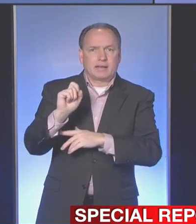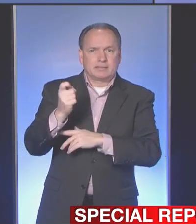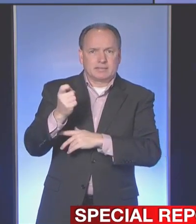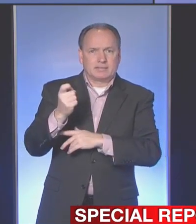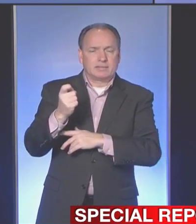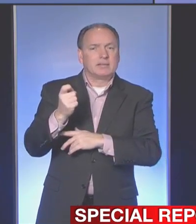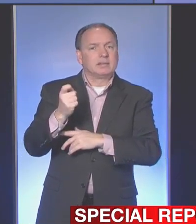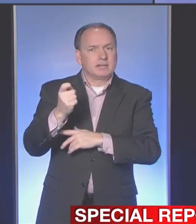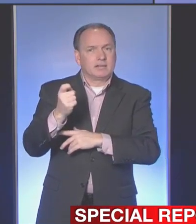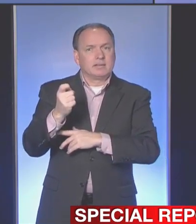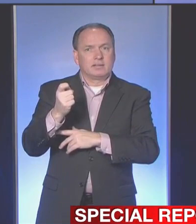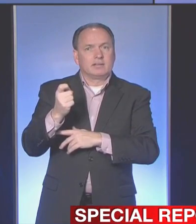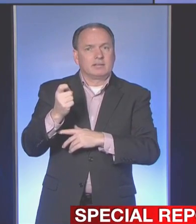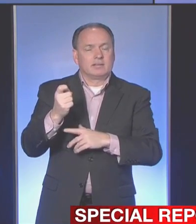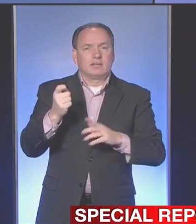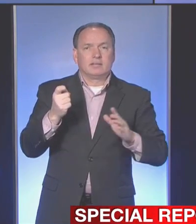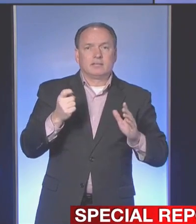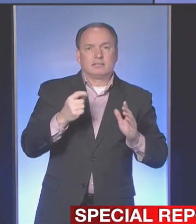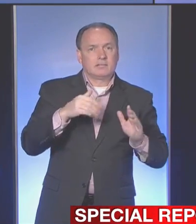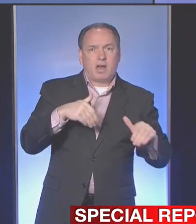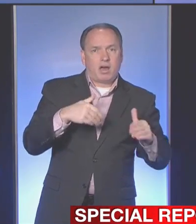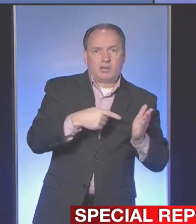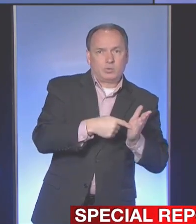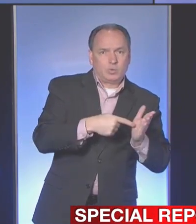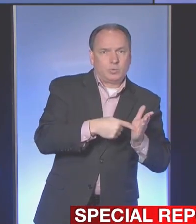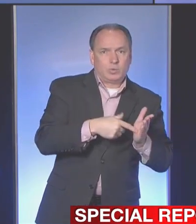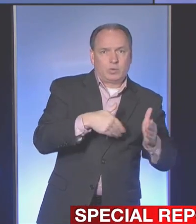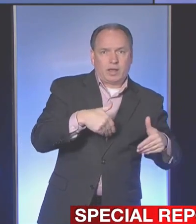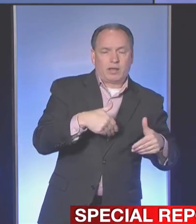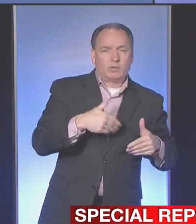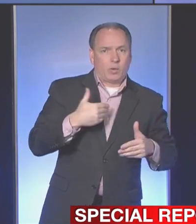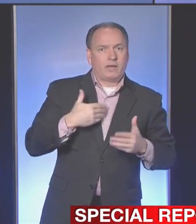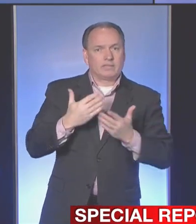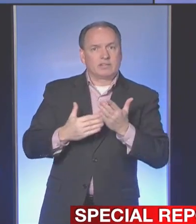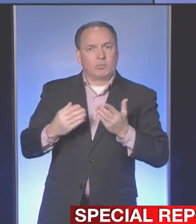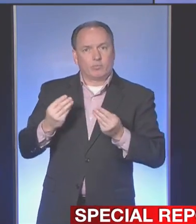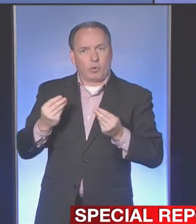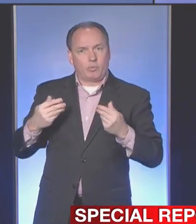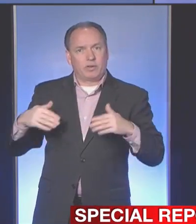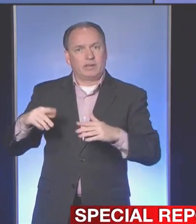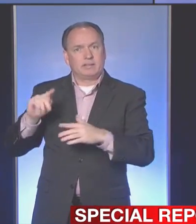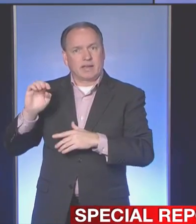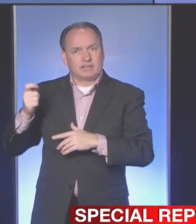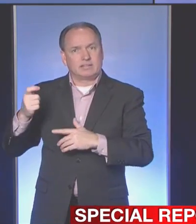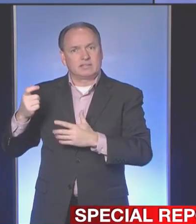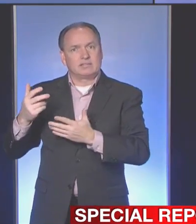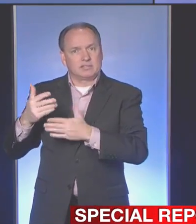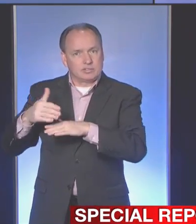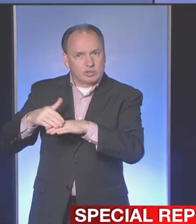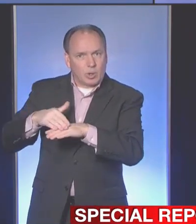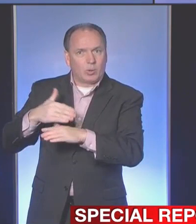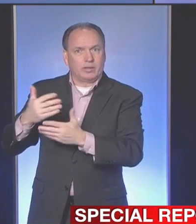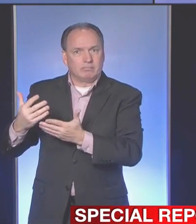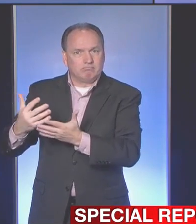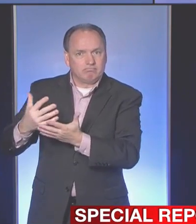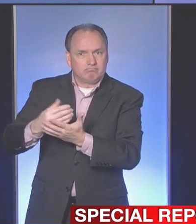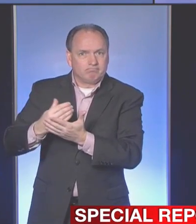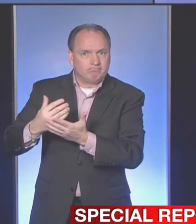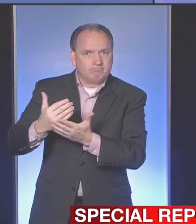our property taxes aren't due yet. And we have some property taxes coming in slowly as they always do this time of year.